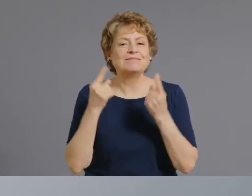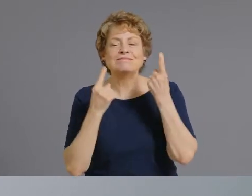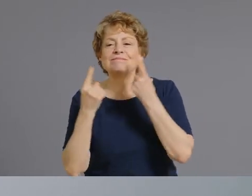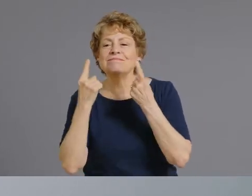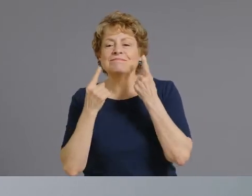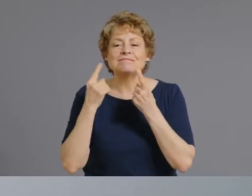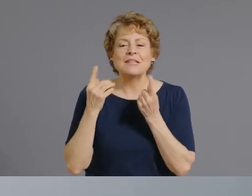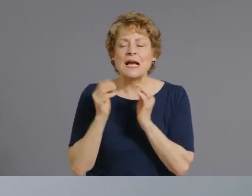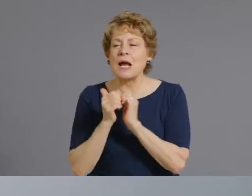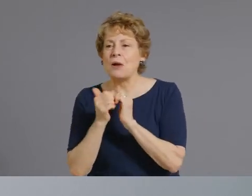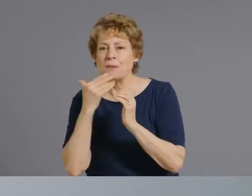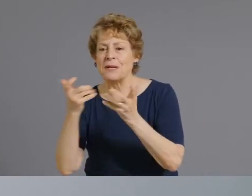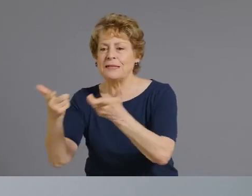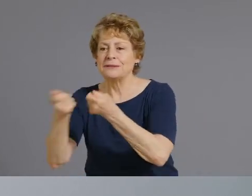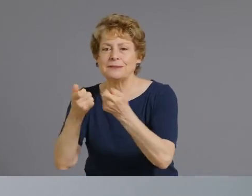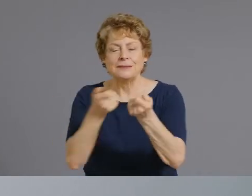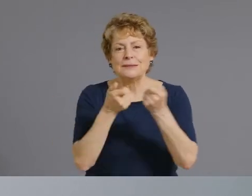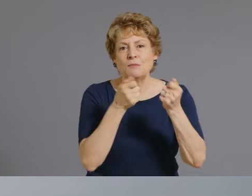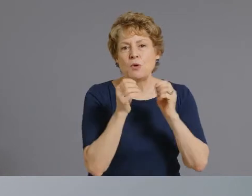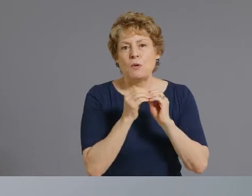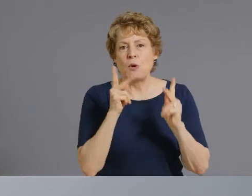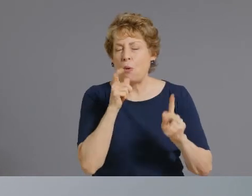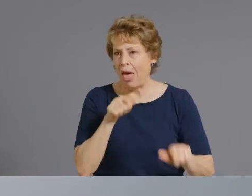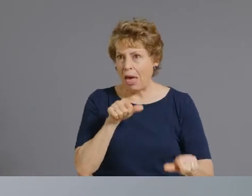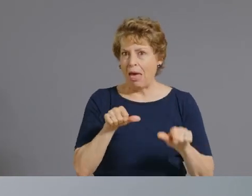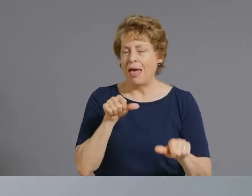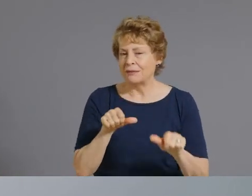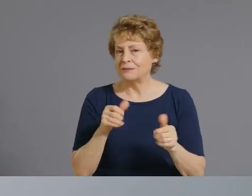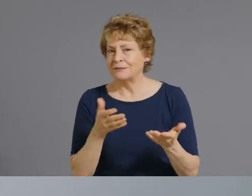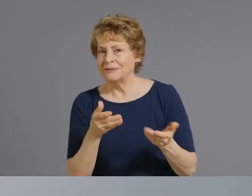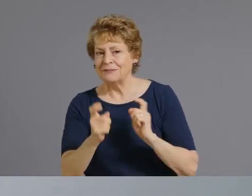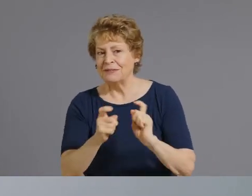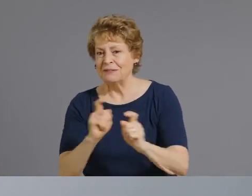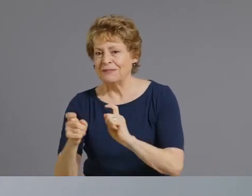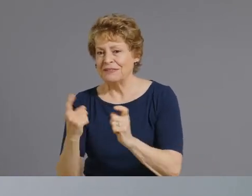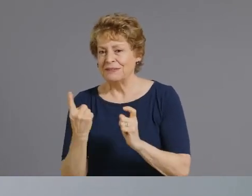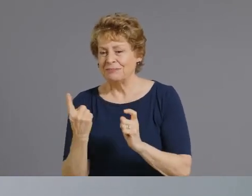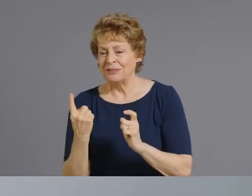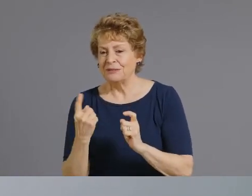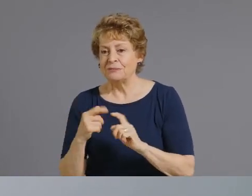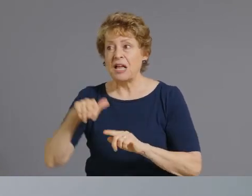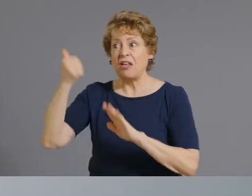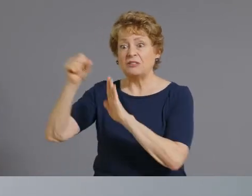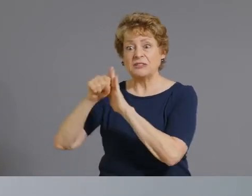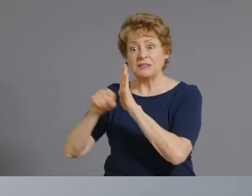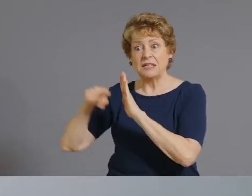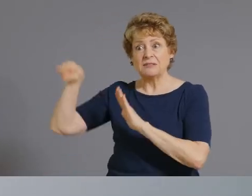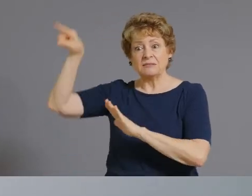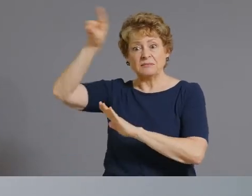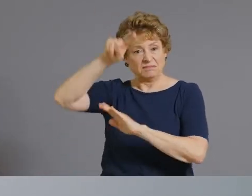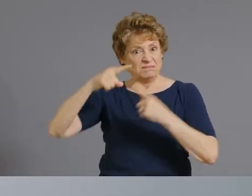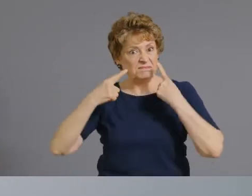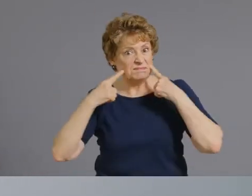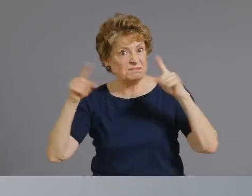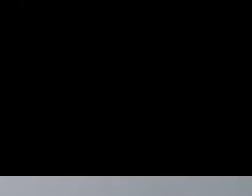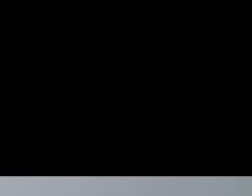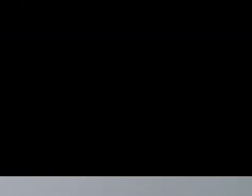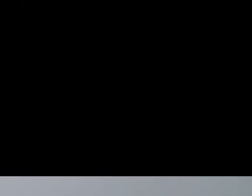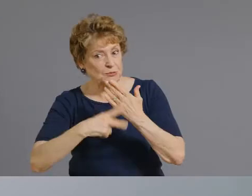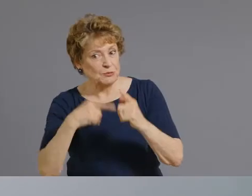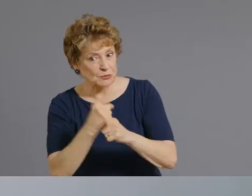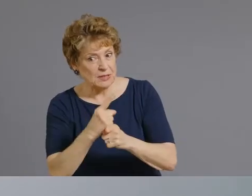be able to do that but we have seen that there have been successful programs in other states and are looking to see how those how those turn out